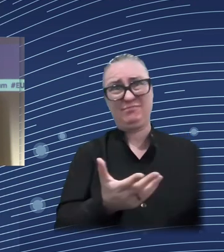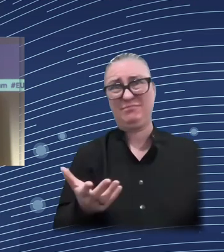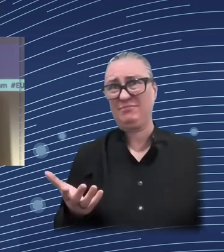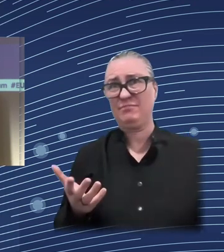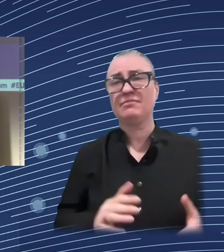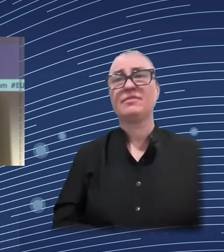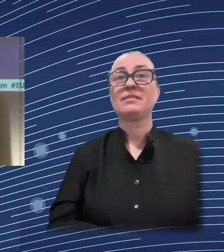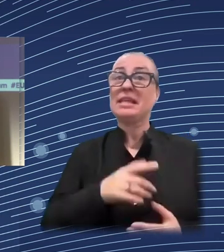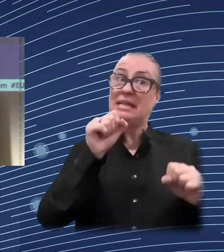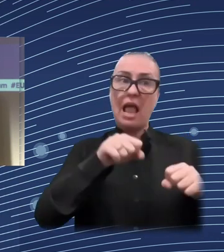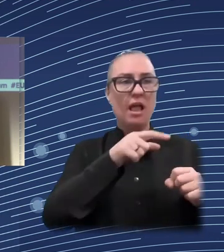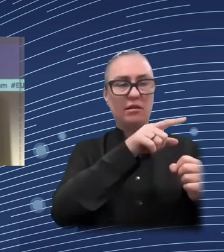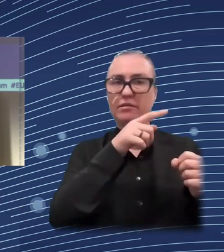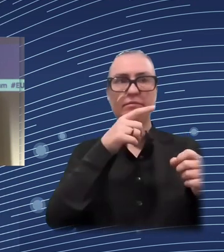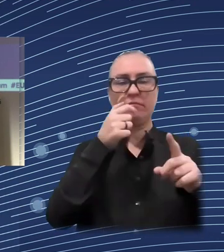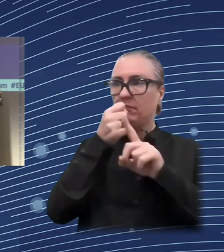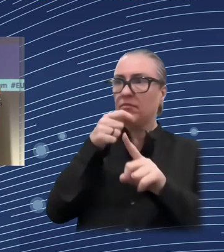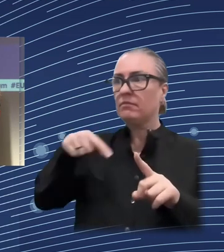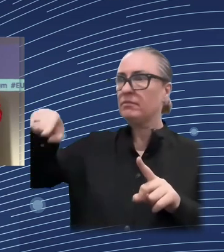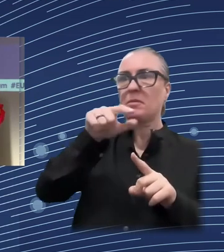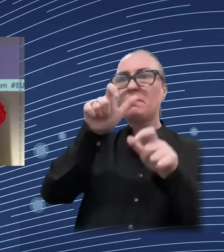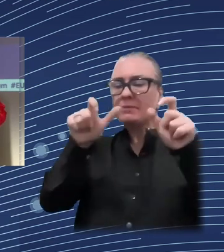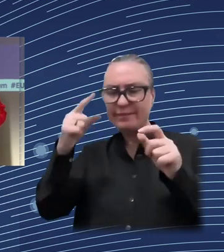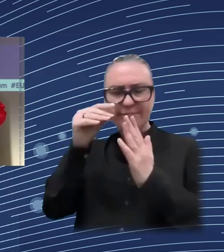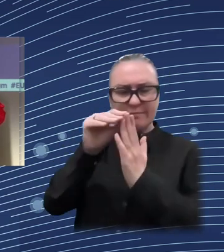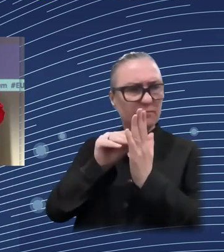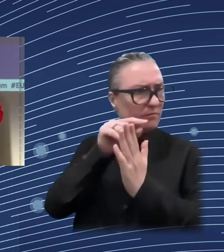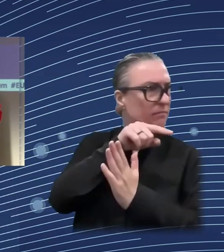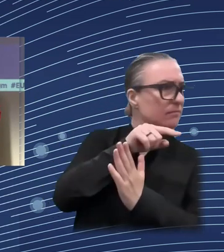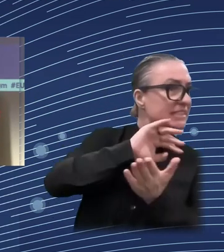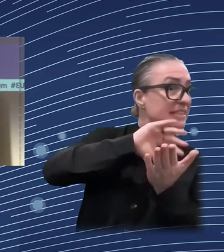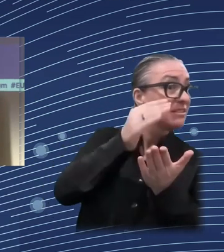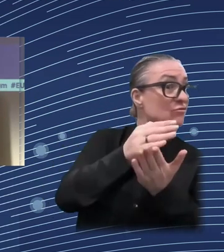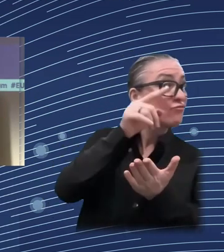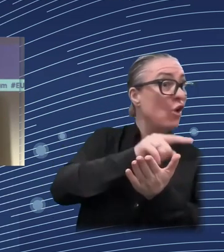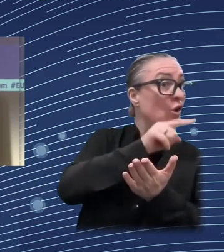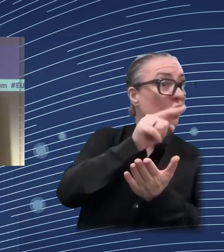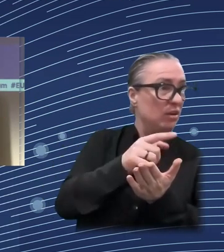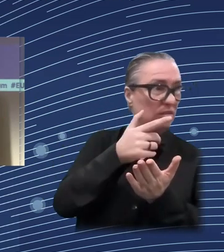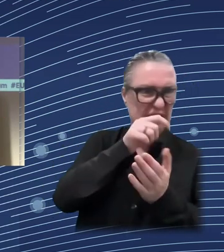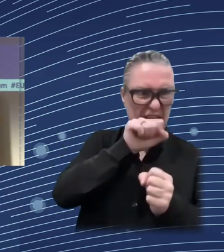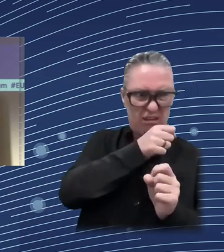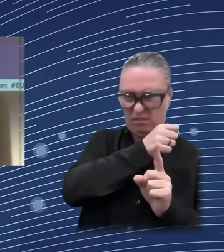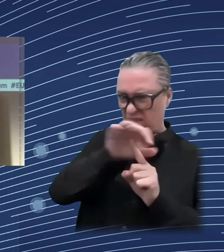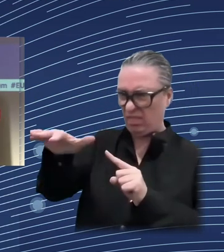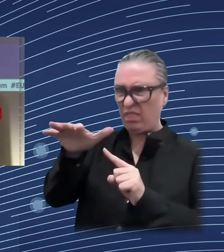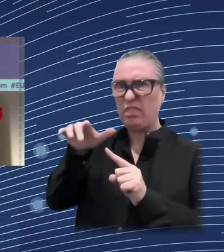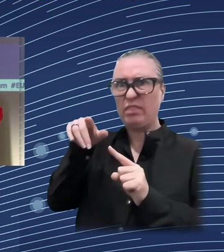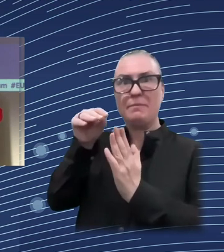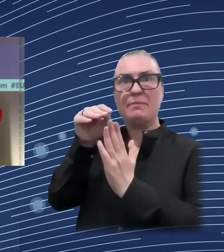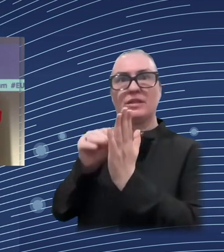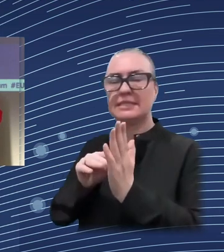Second point is really, because of the digital transformation, the environment in which governments